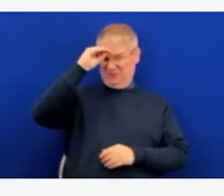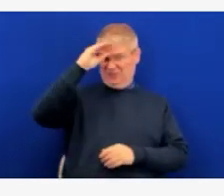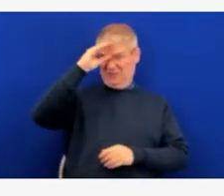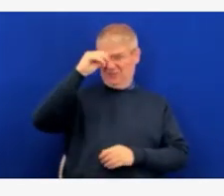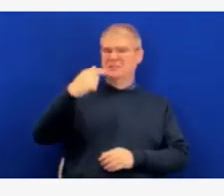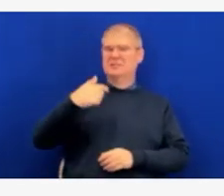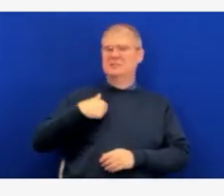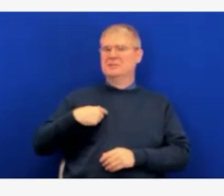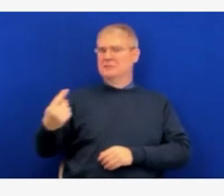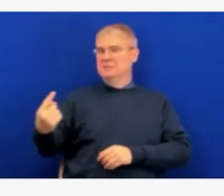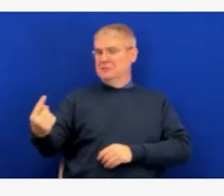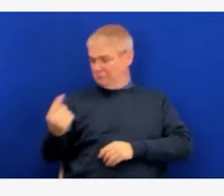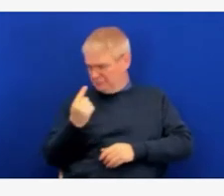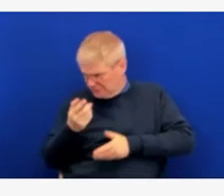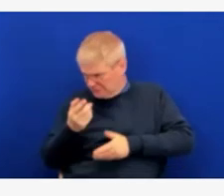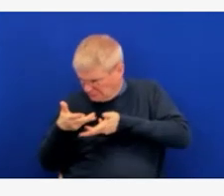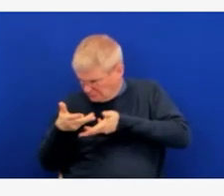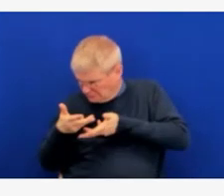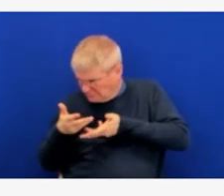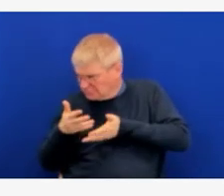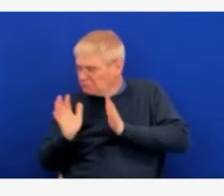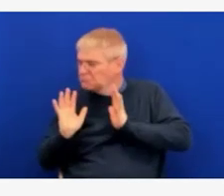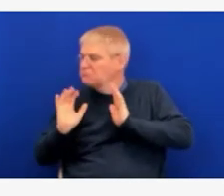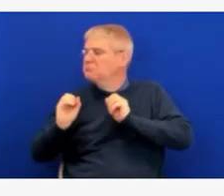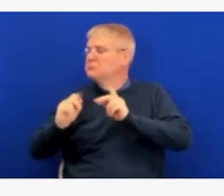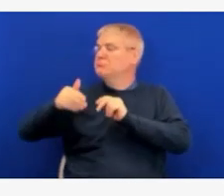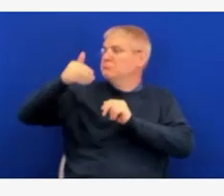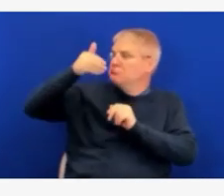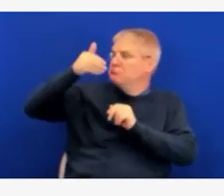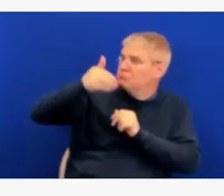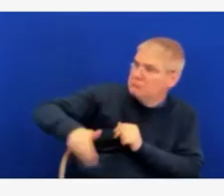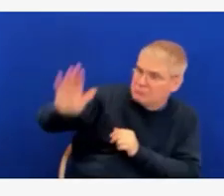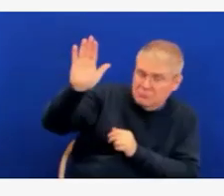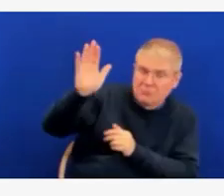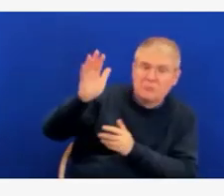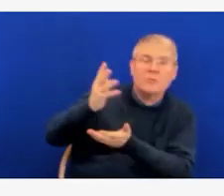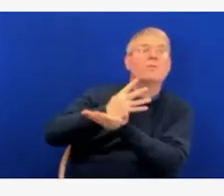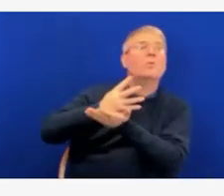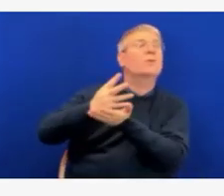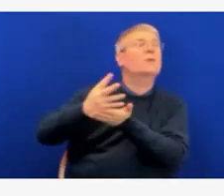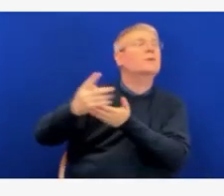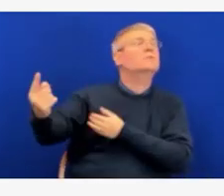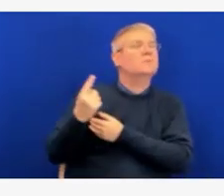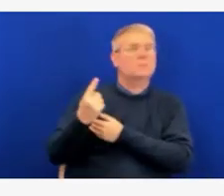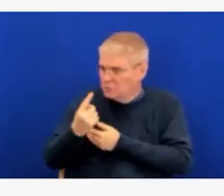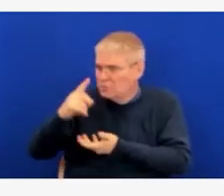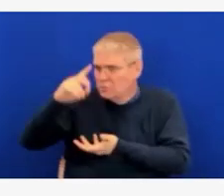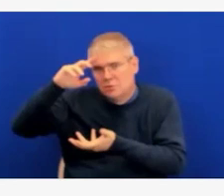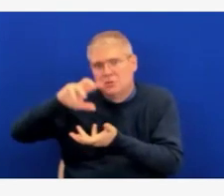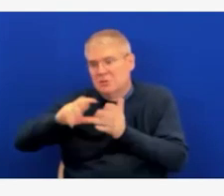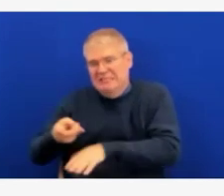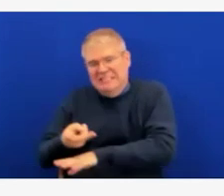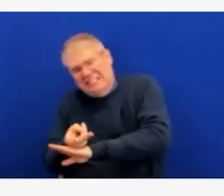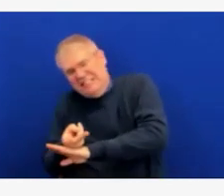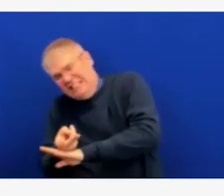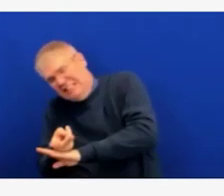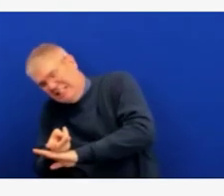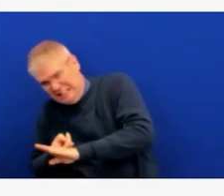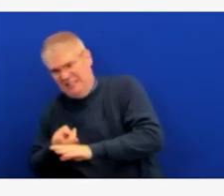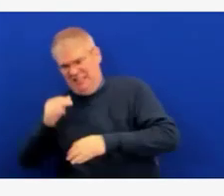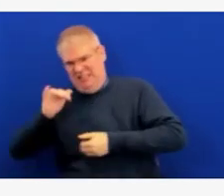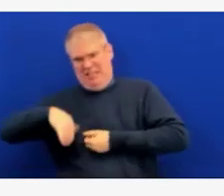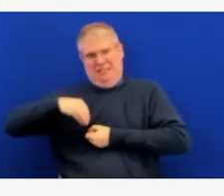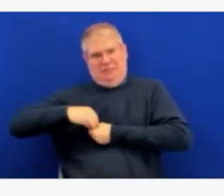and extensive treatment. Additionally, we do see long COVID in some children, about 7 to 8 percent of cases,